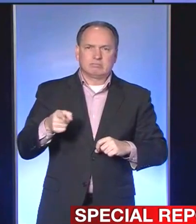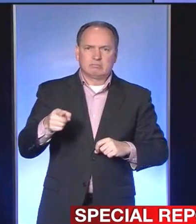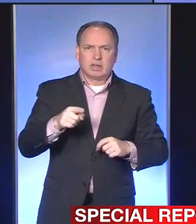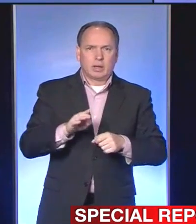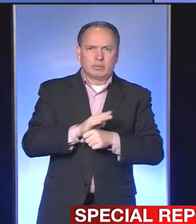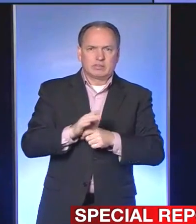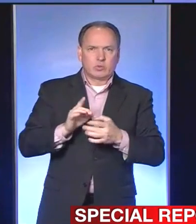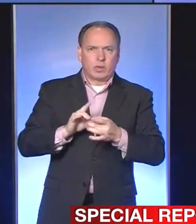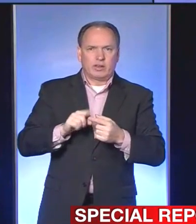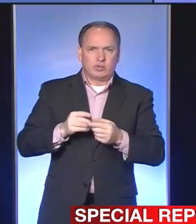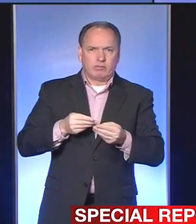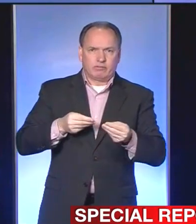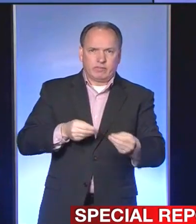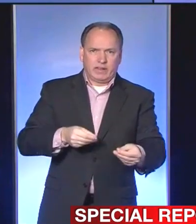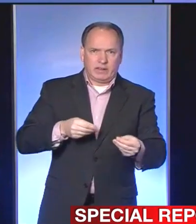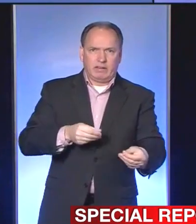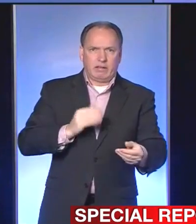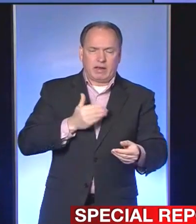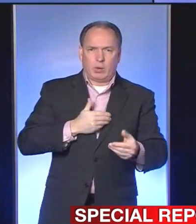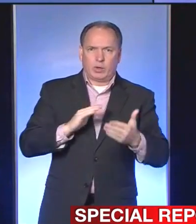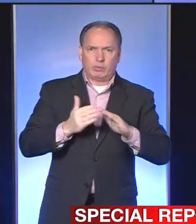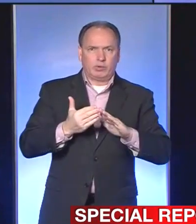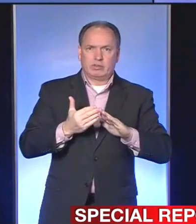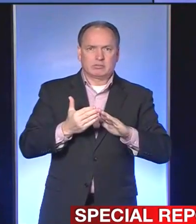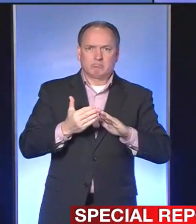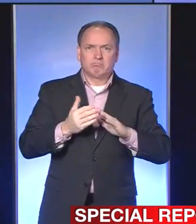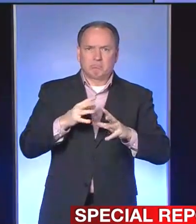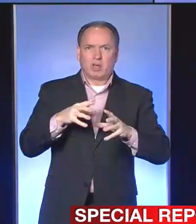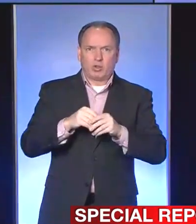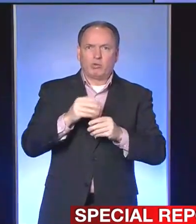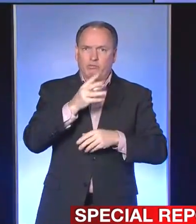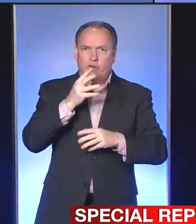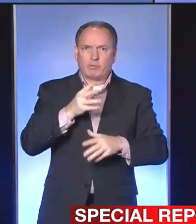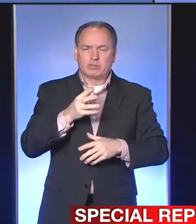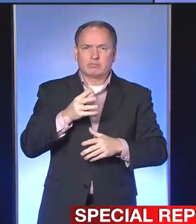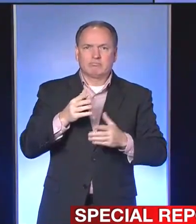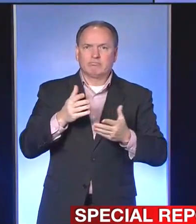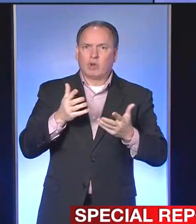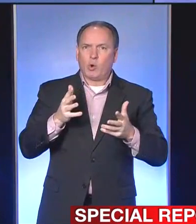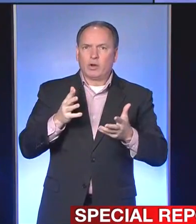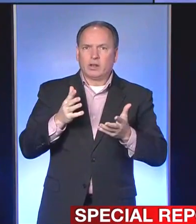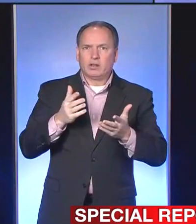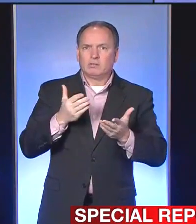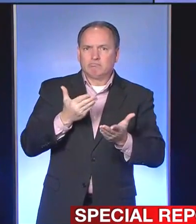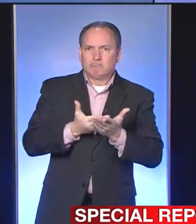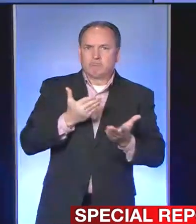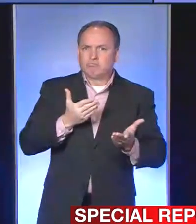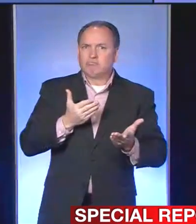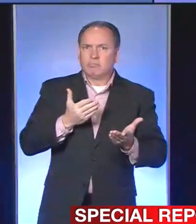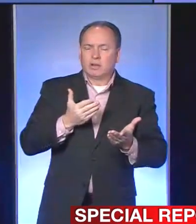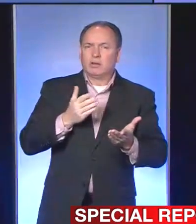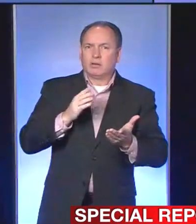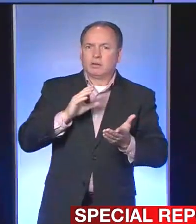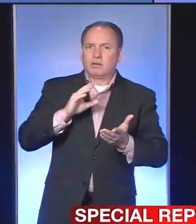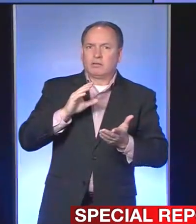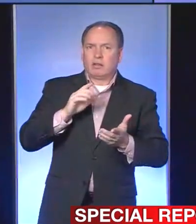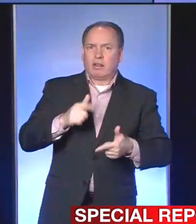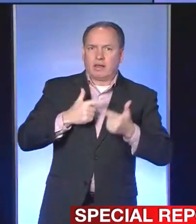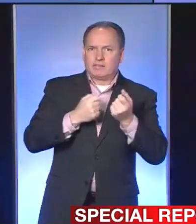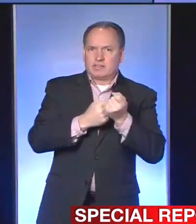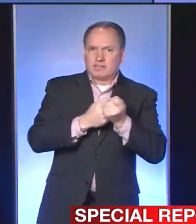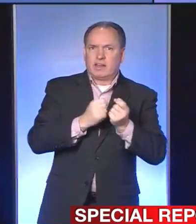with feeding our communities, which would include farmers, were actually on the life-sustaining list.